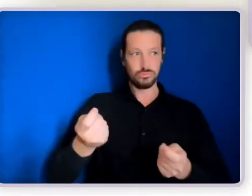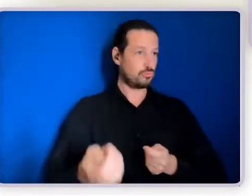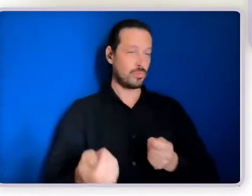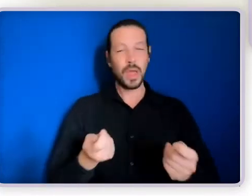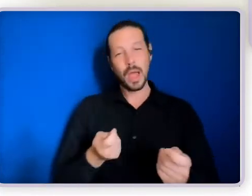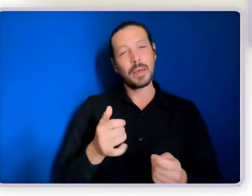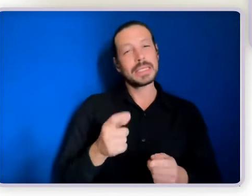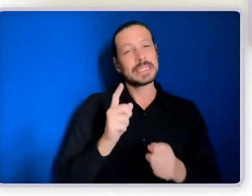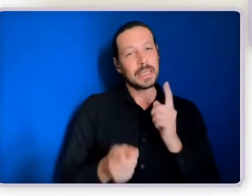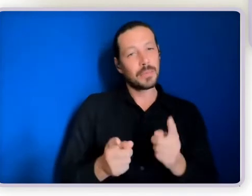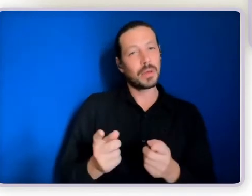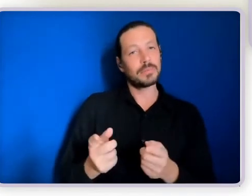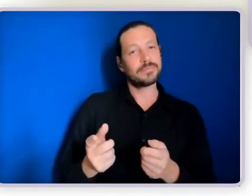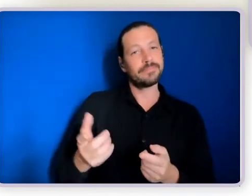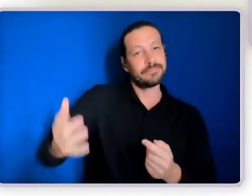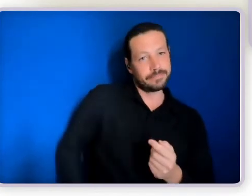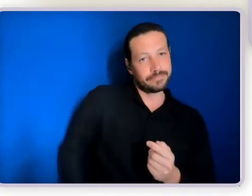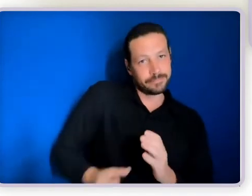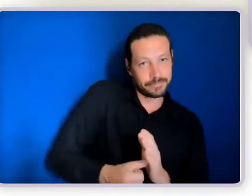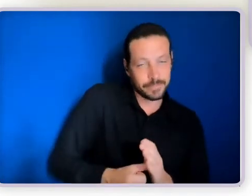certainly how it works in our project.